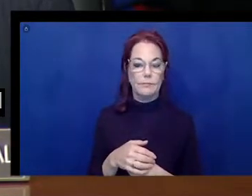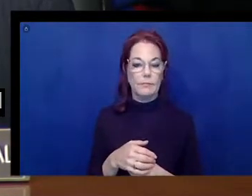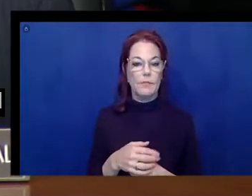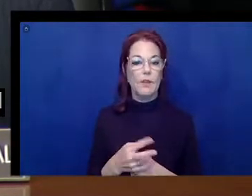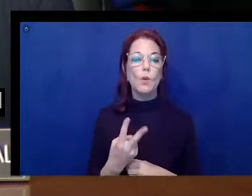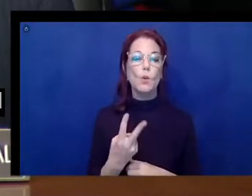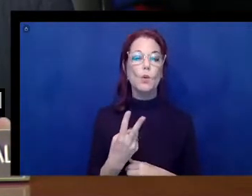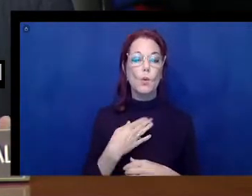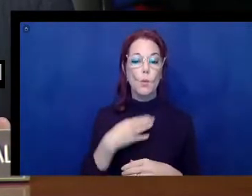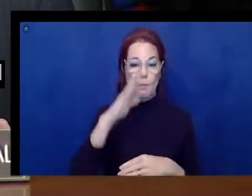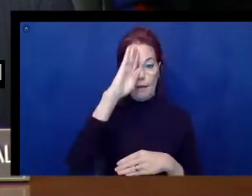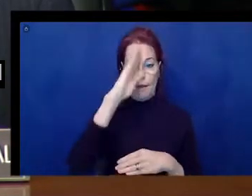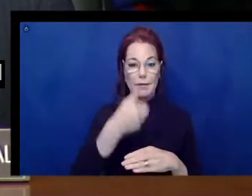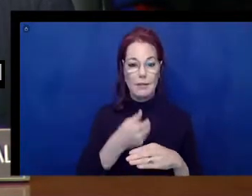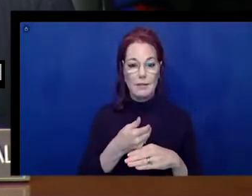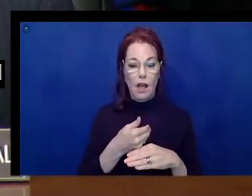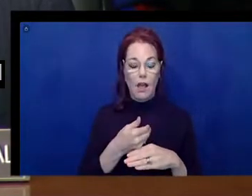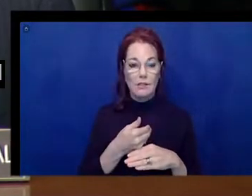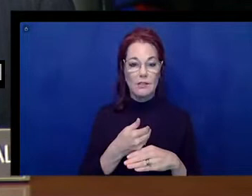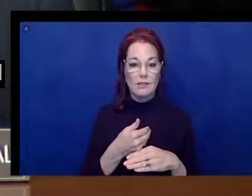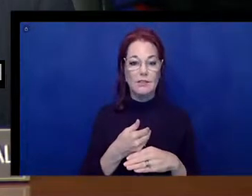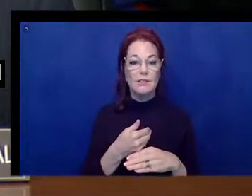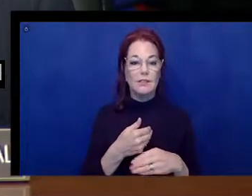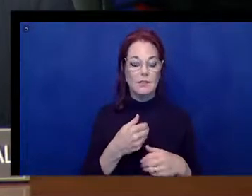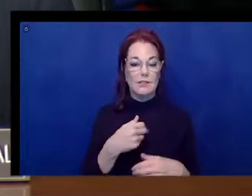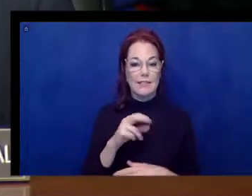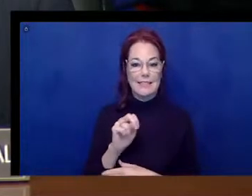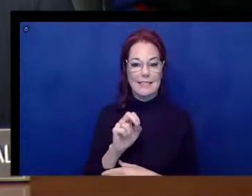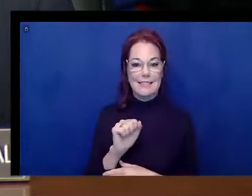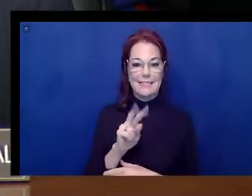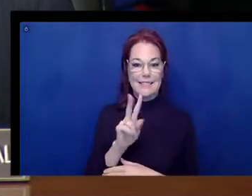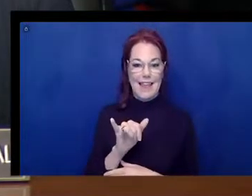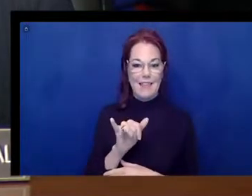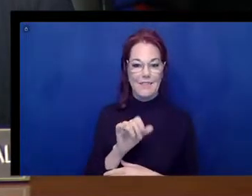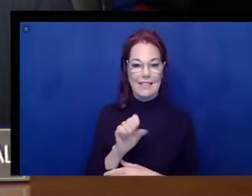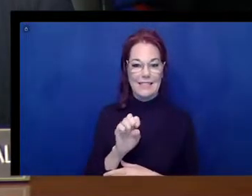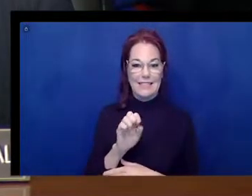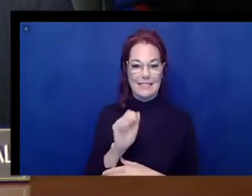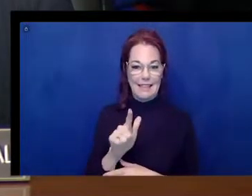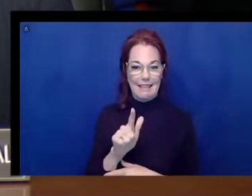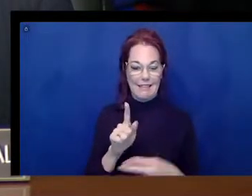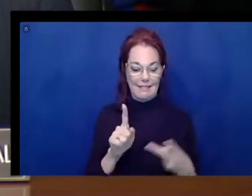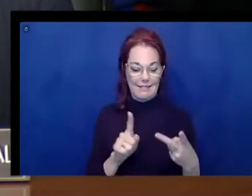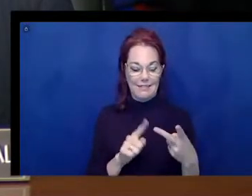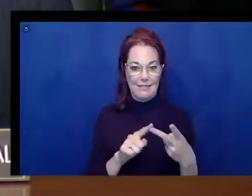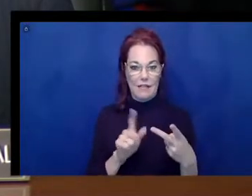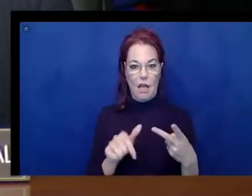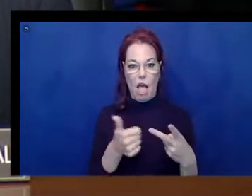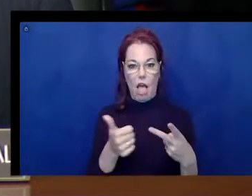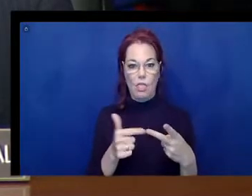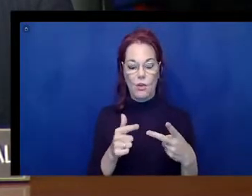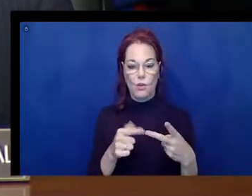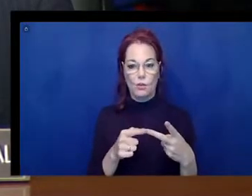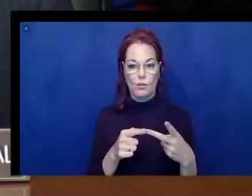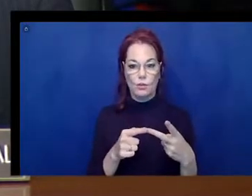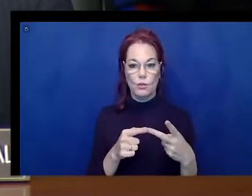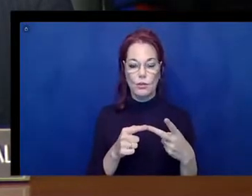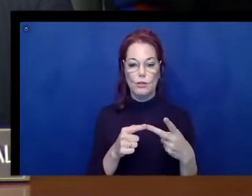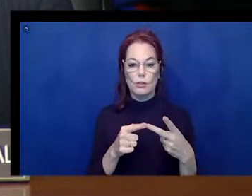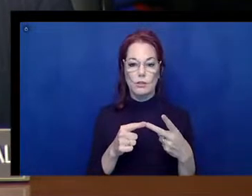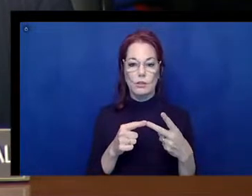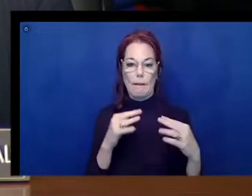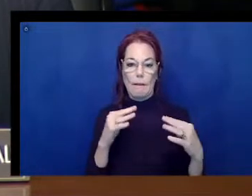served, one as a Navy SEAL, the other as a Marine Corps combat infantry officer in